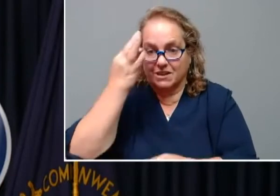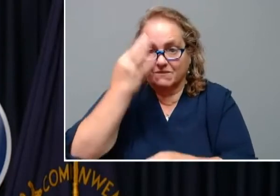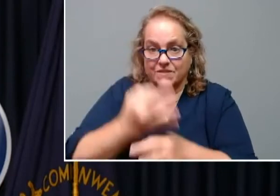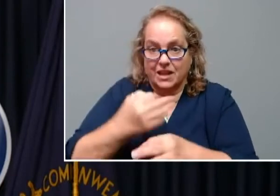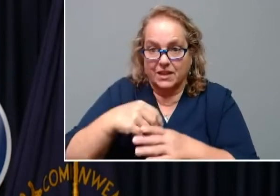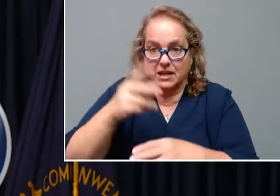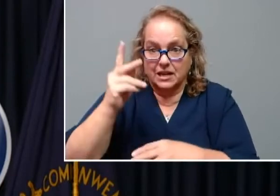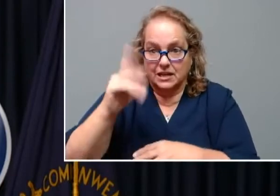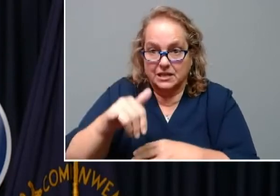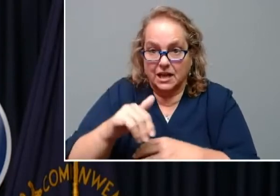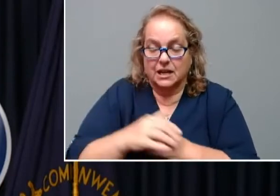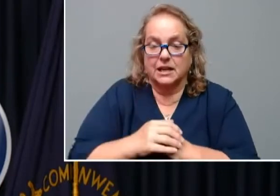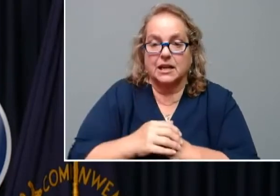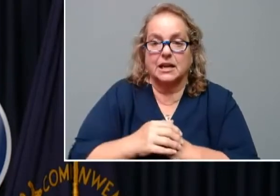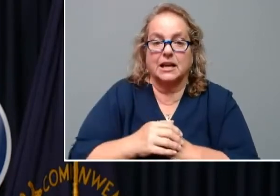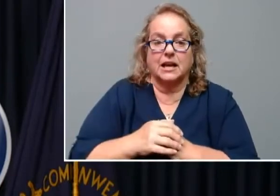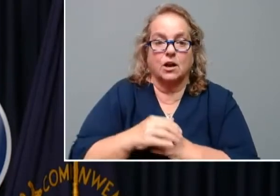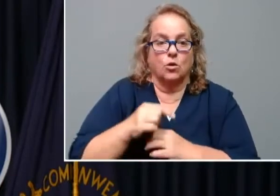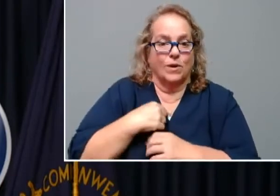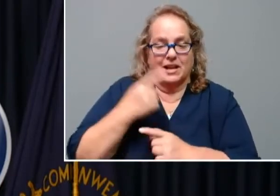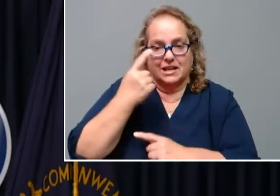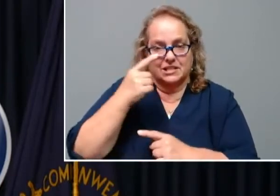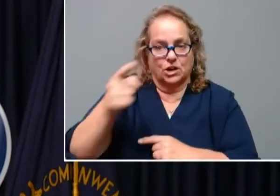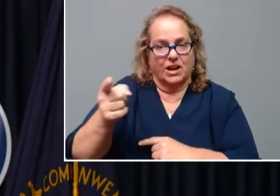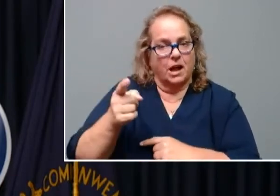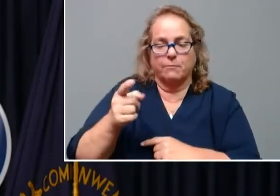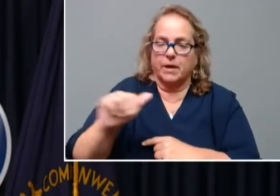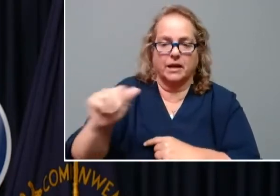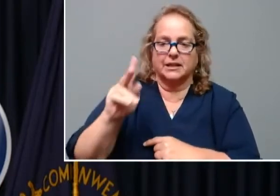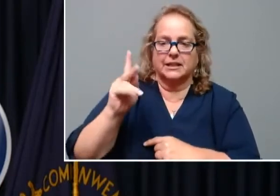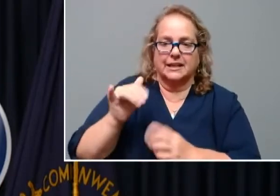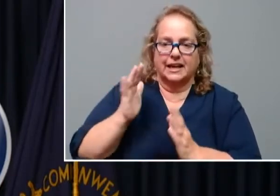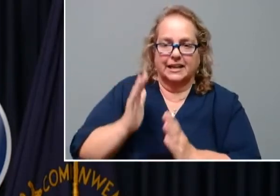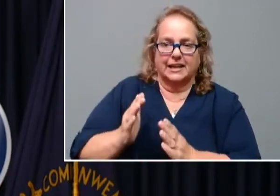We consider him one of our own. And someday, I'll convince him to pay taxes here.